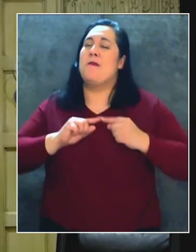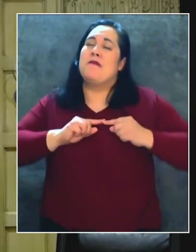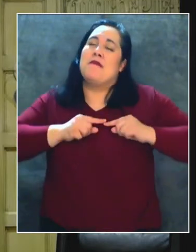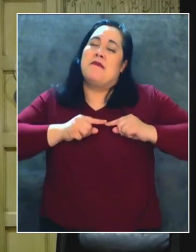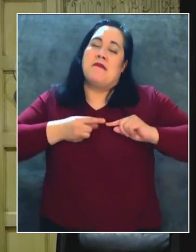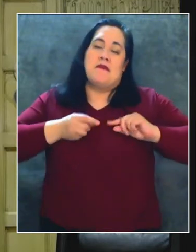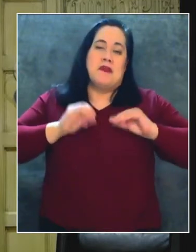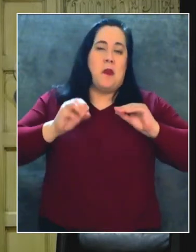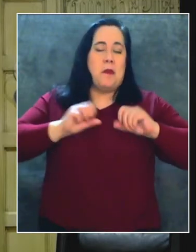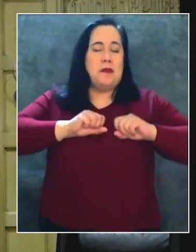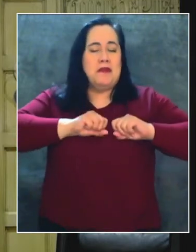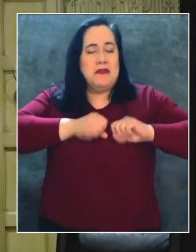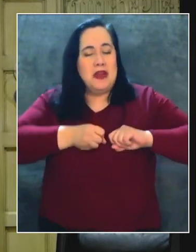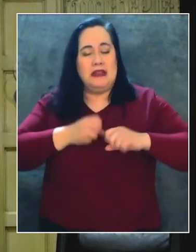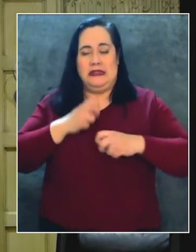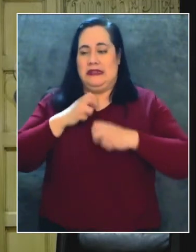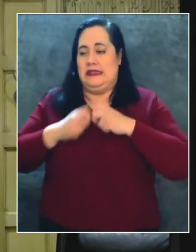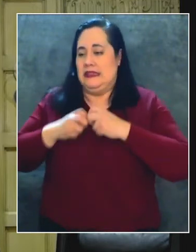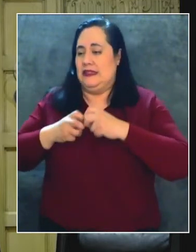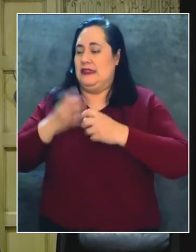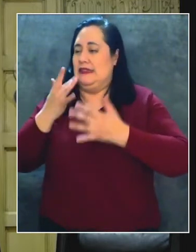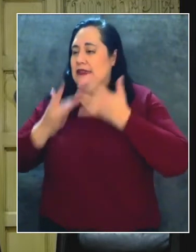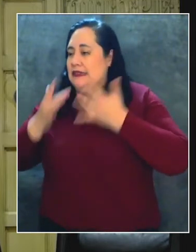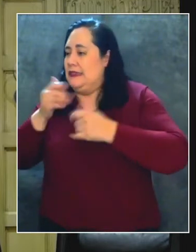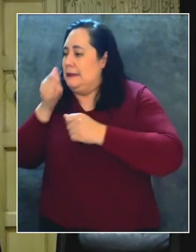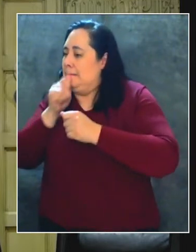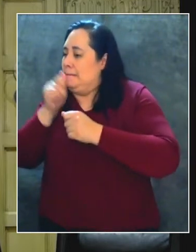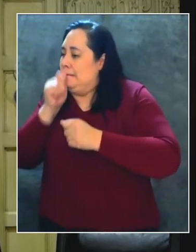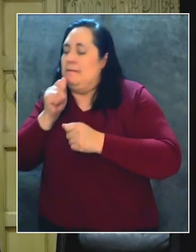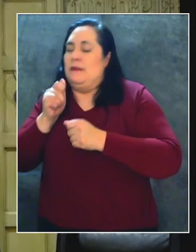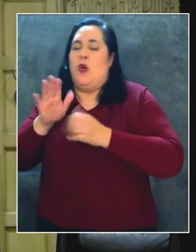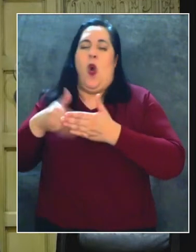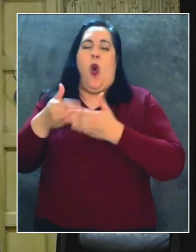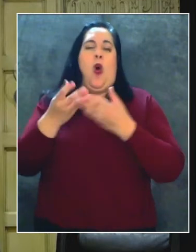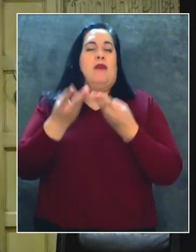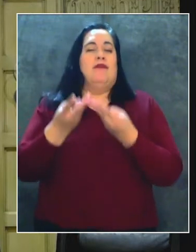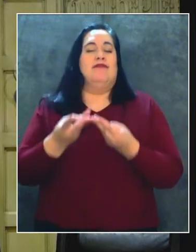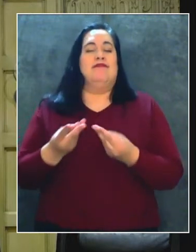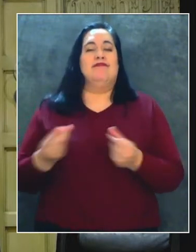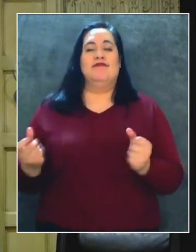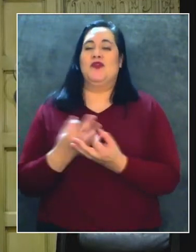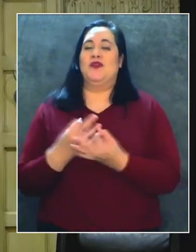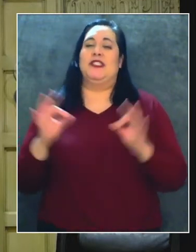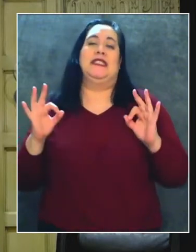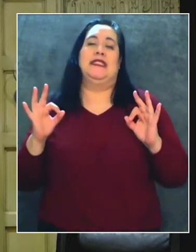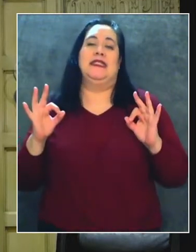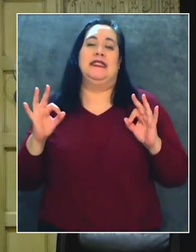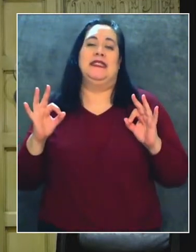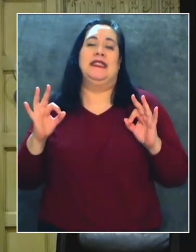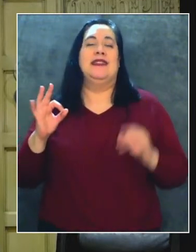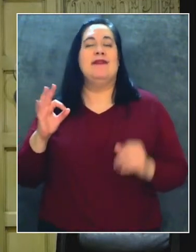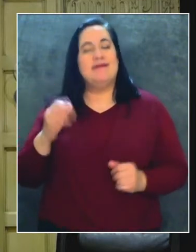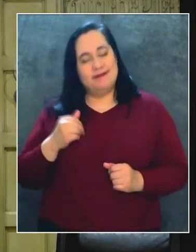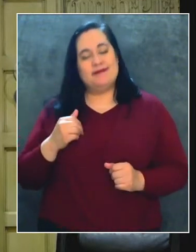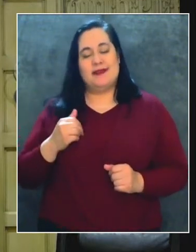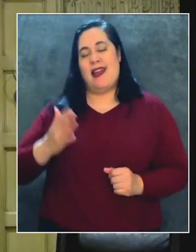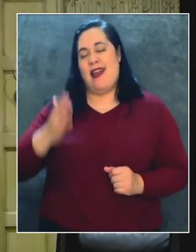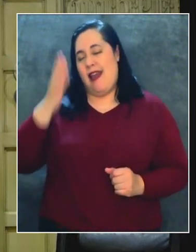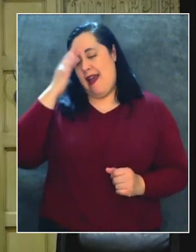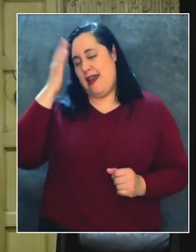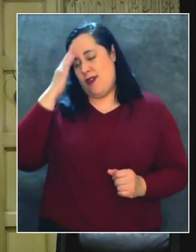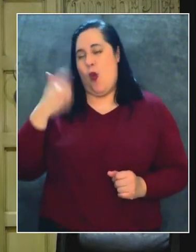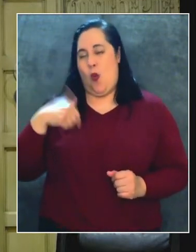las dificultades que todos hemos pasado este año. Sé que